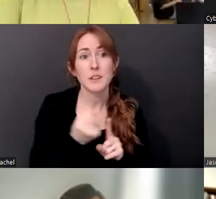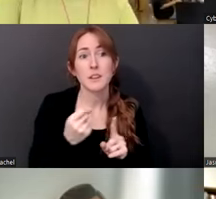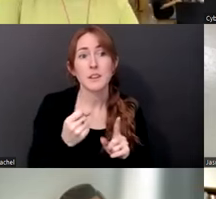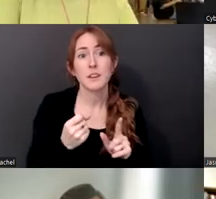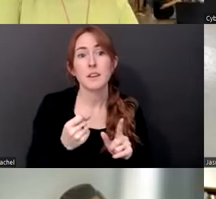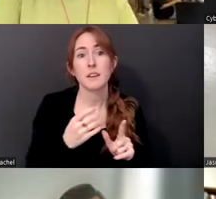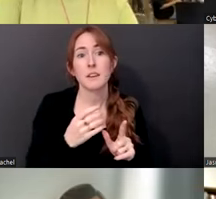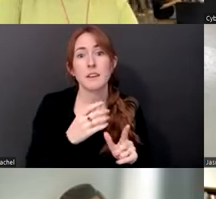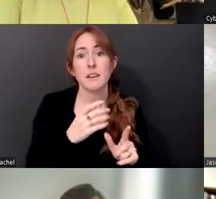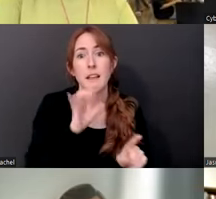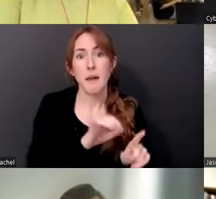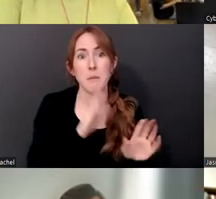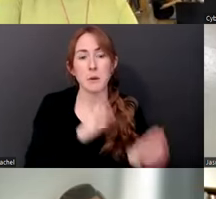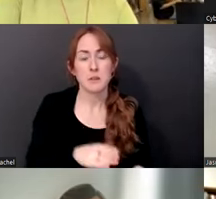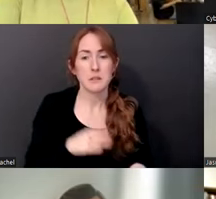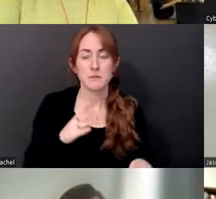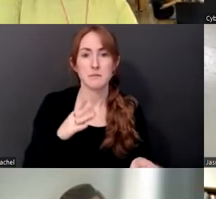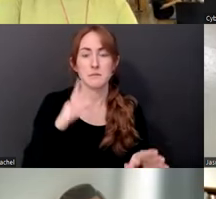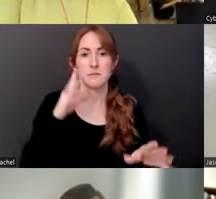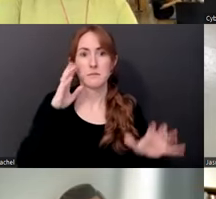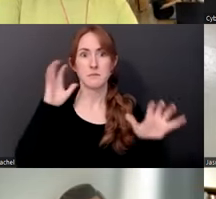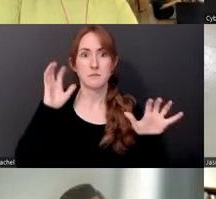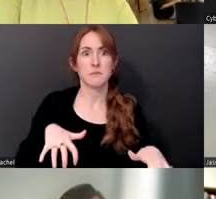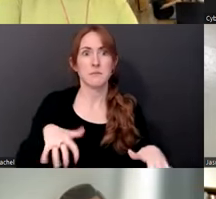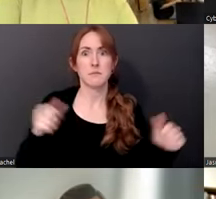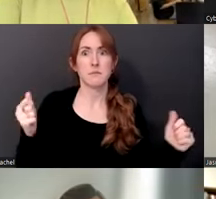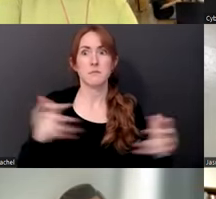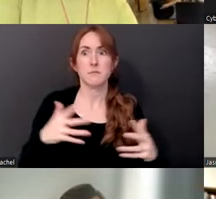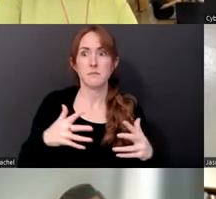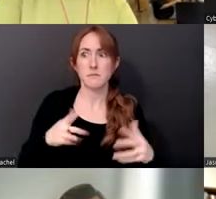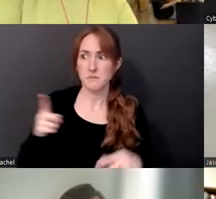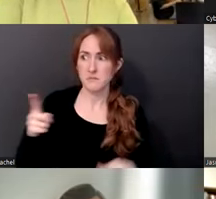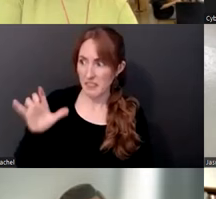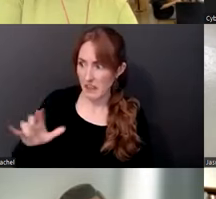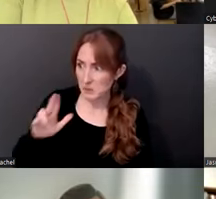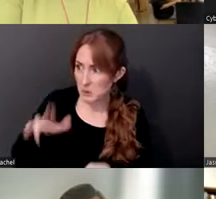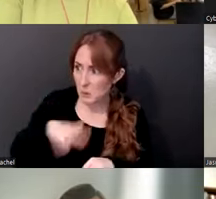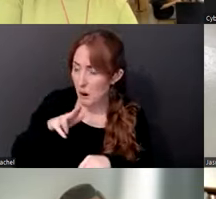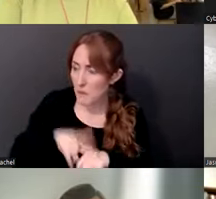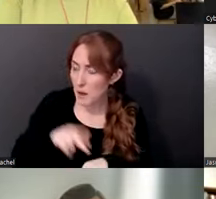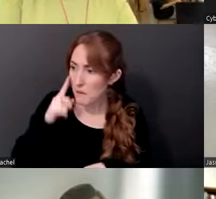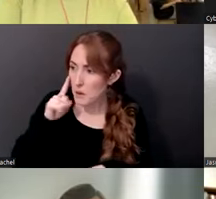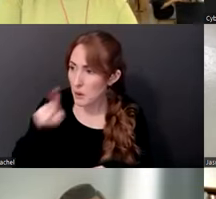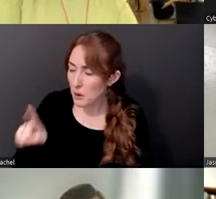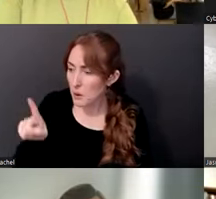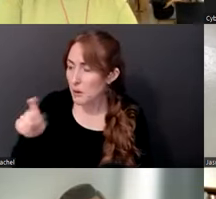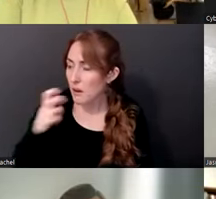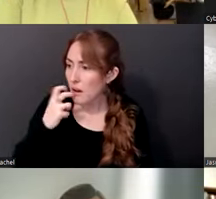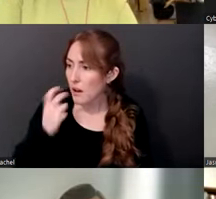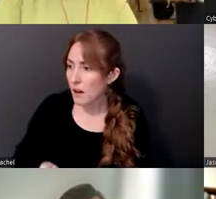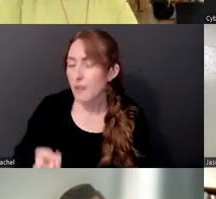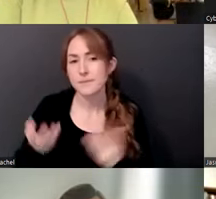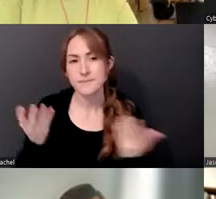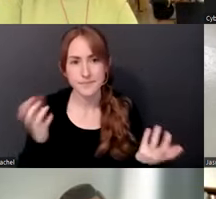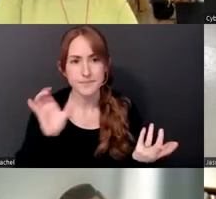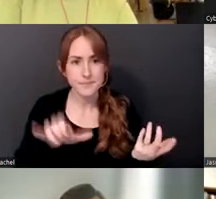horrified, right. Or they're horrified that it's normal. And so the meaning of trauma, I know as oral historians, we are